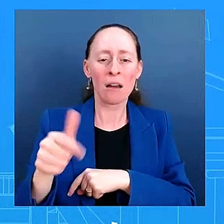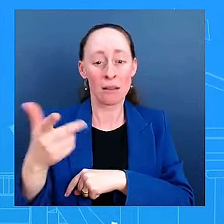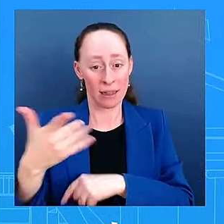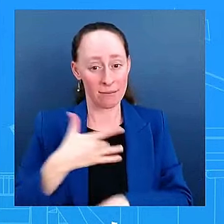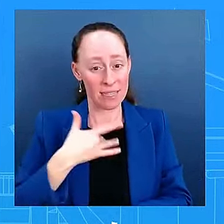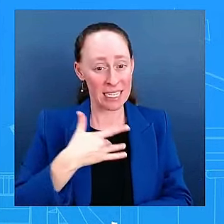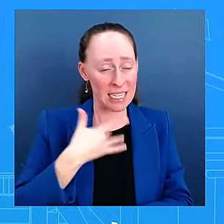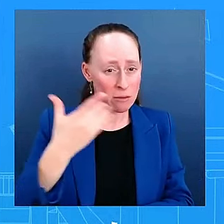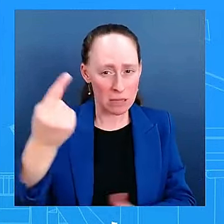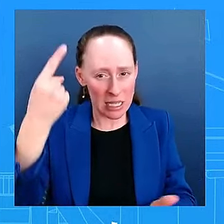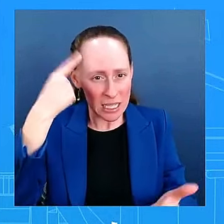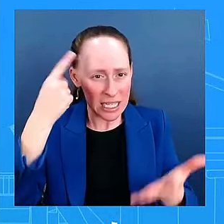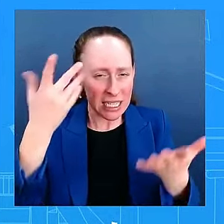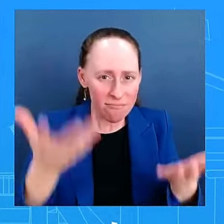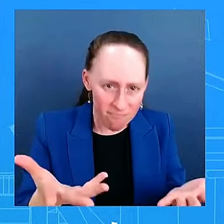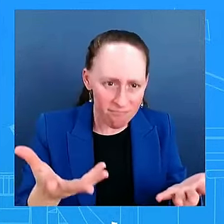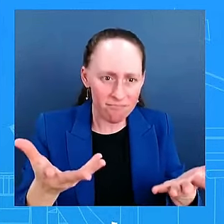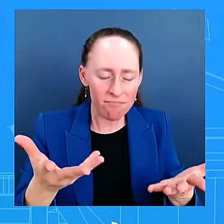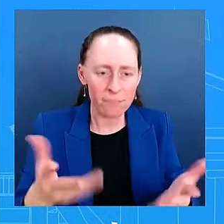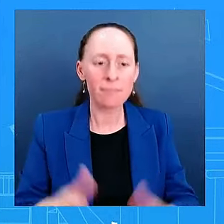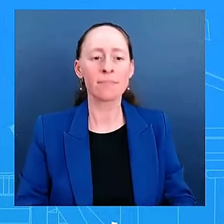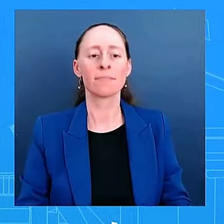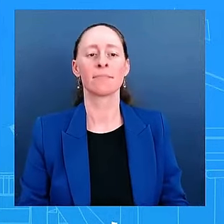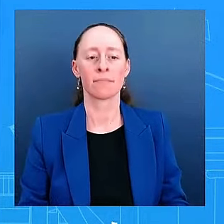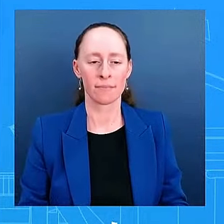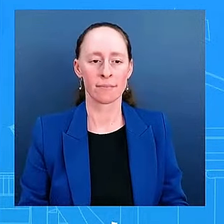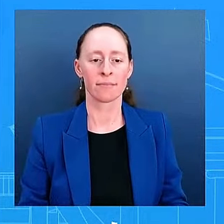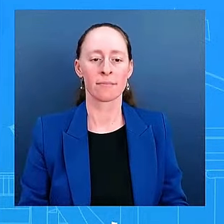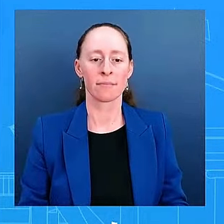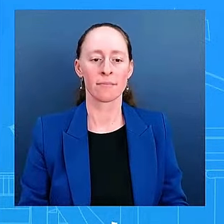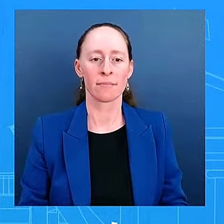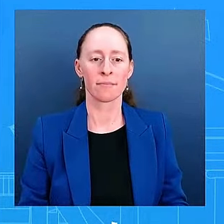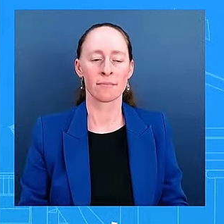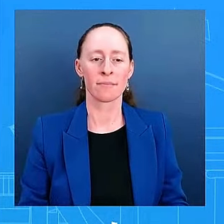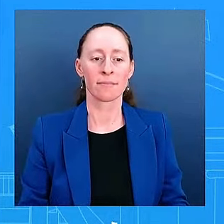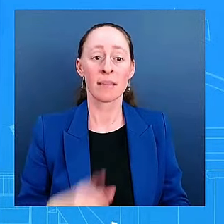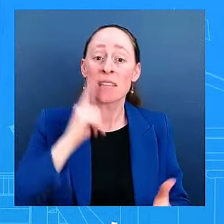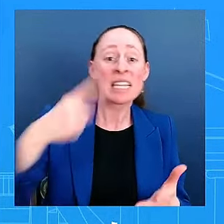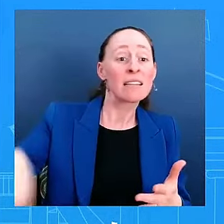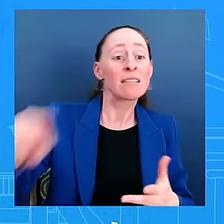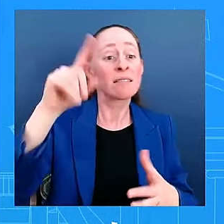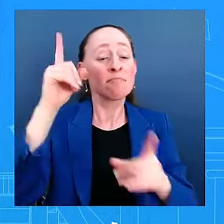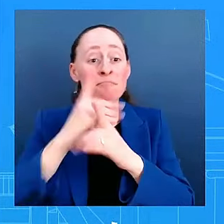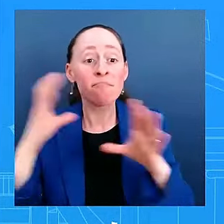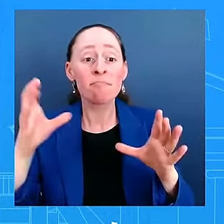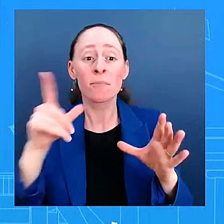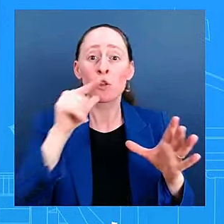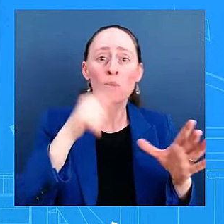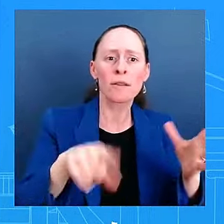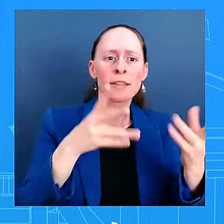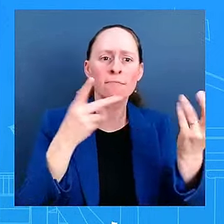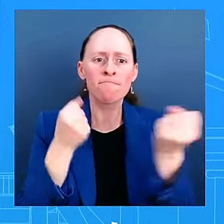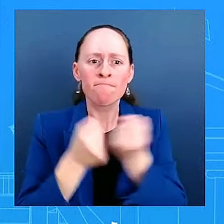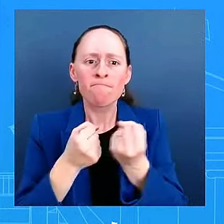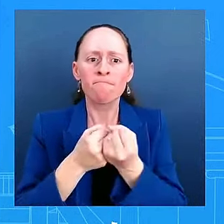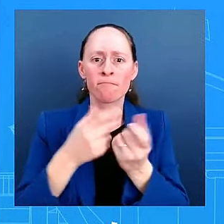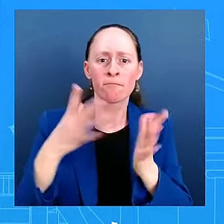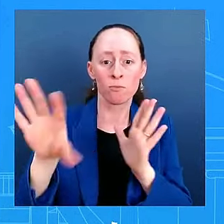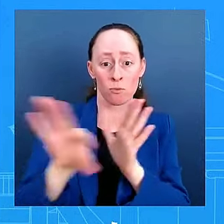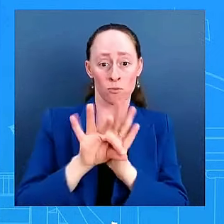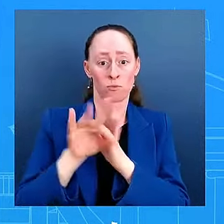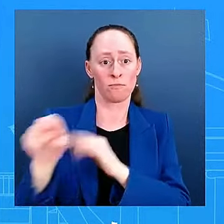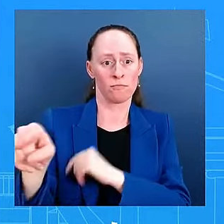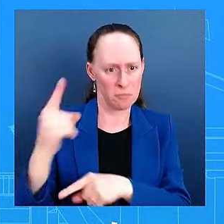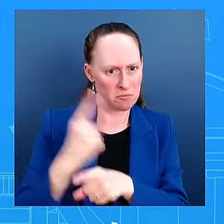decided in the primary to make him and the vice president, obviously she was on the ticket, the nominee. That's what happened.